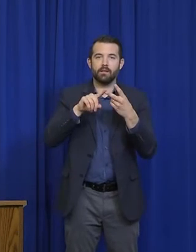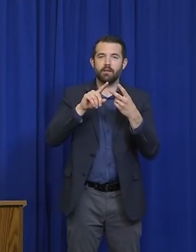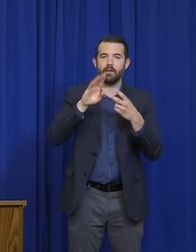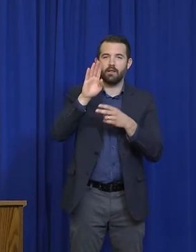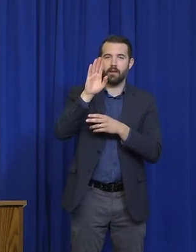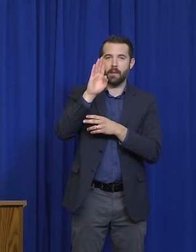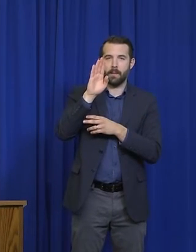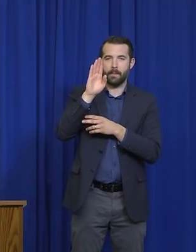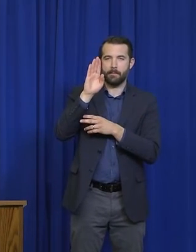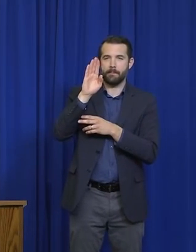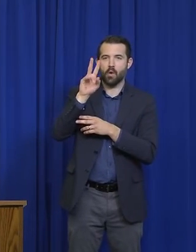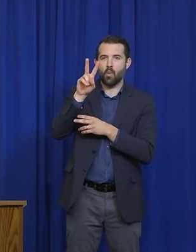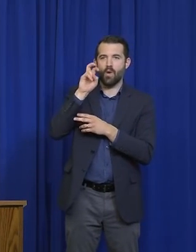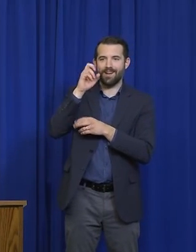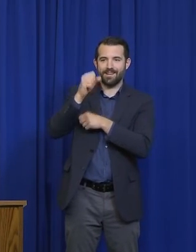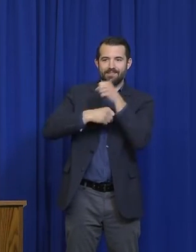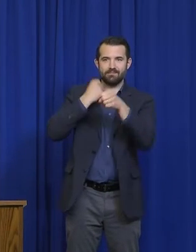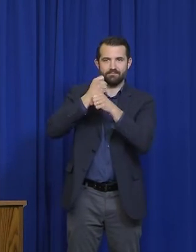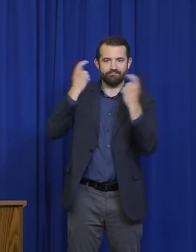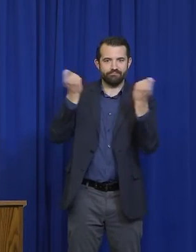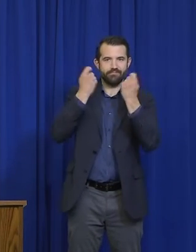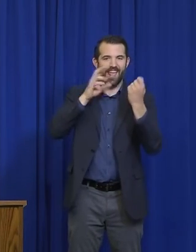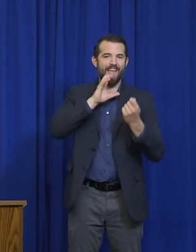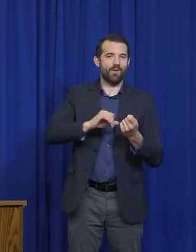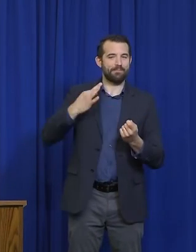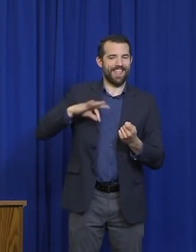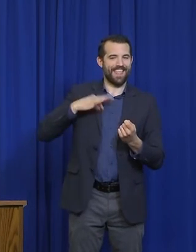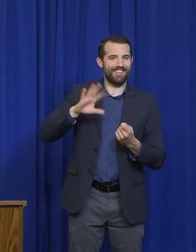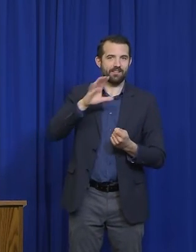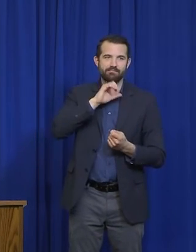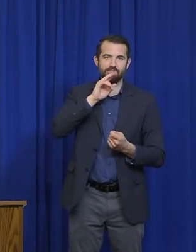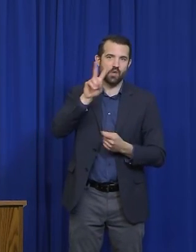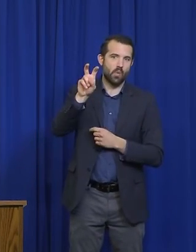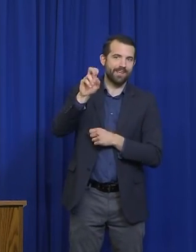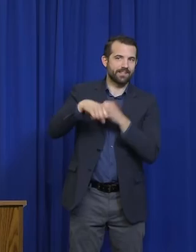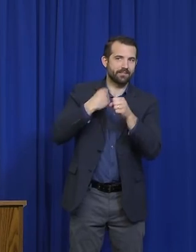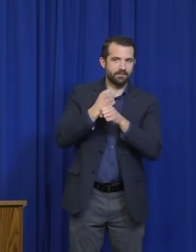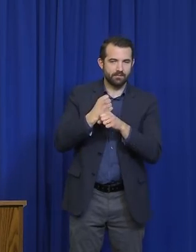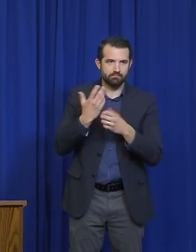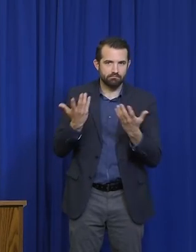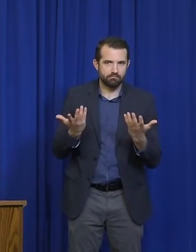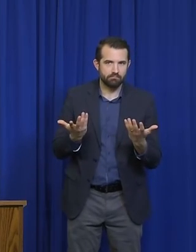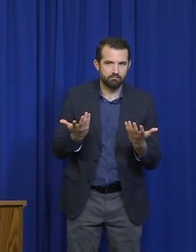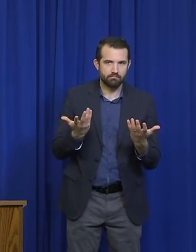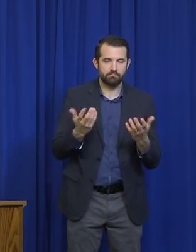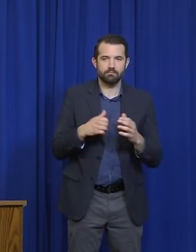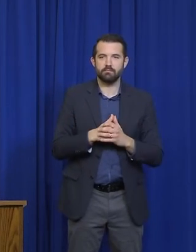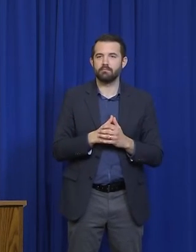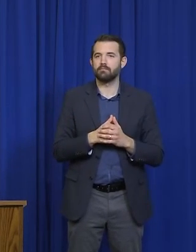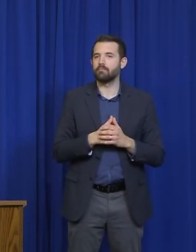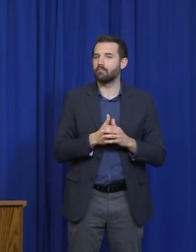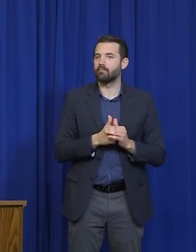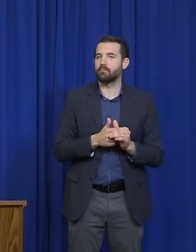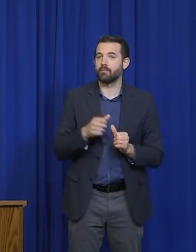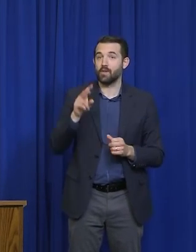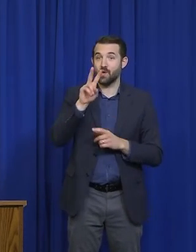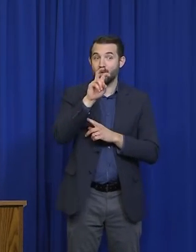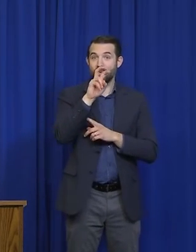fall, I believe. And a lot of the bicentennial activities we were looking forward to have been just put off for now. July 4,